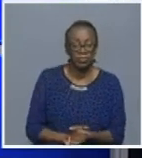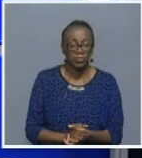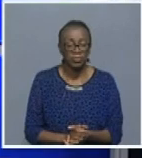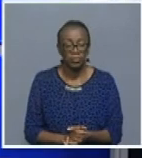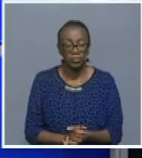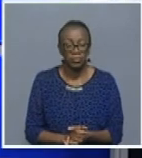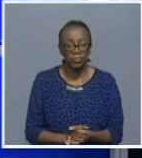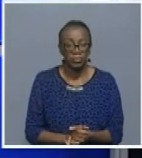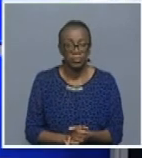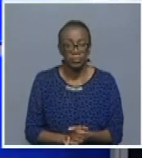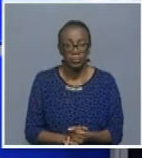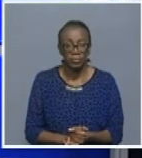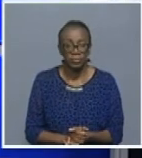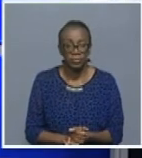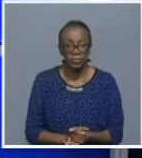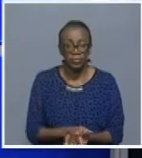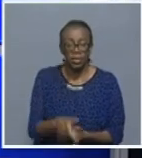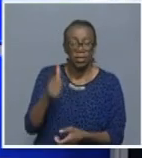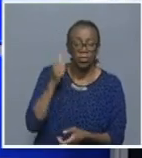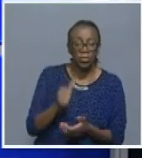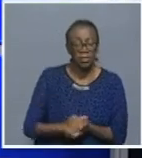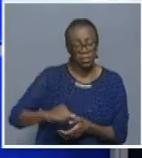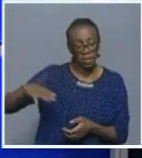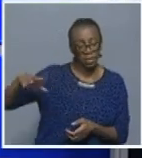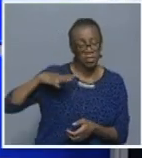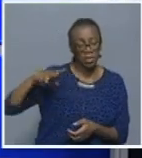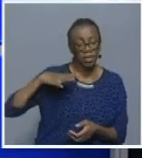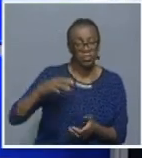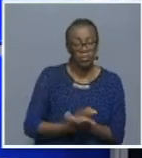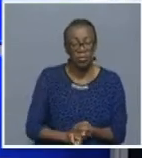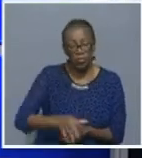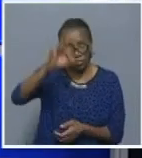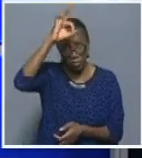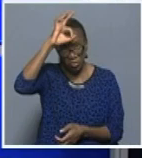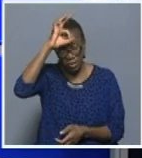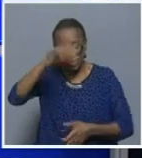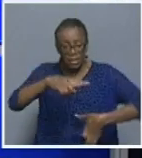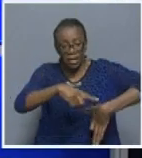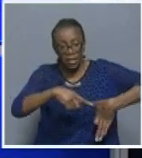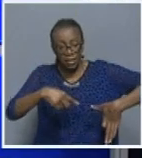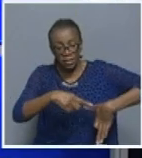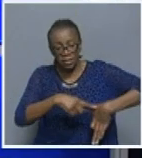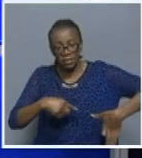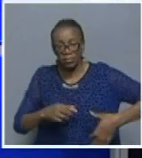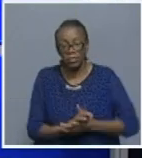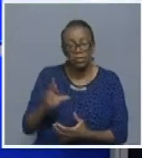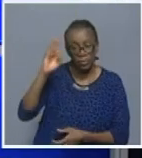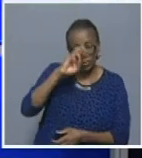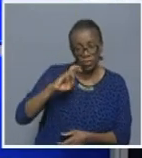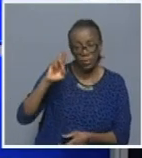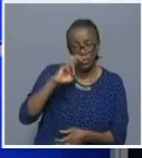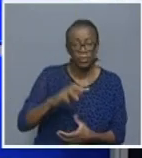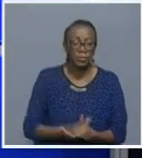Thank you so much. And that was Commissioner Carl Tron, Regional Commander for the Namibian Police in the Zambezi region.